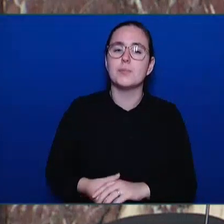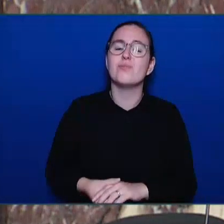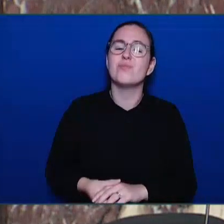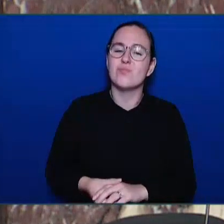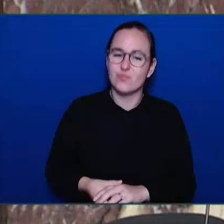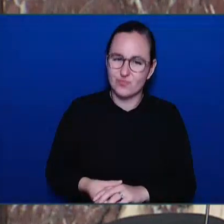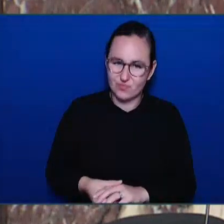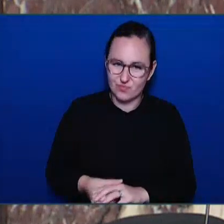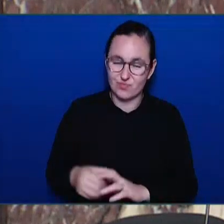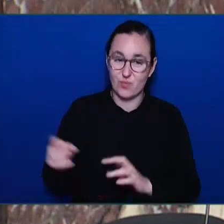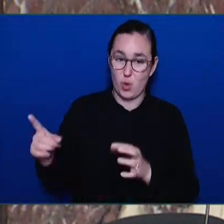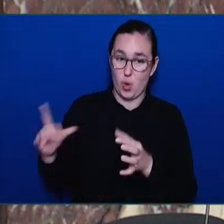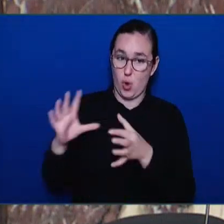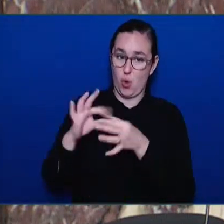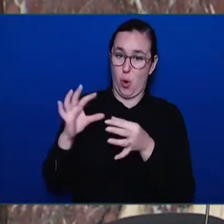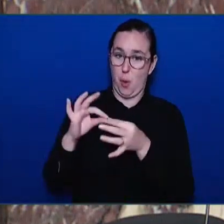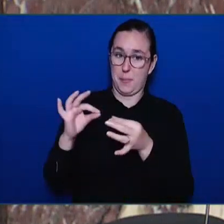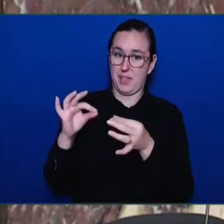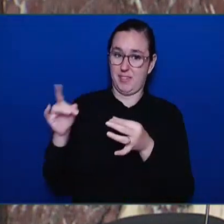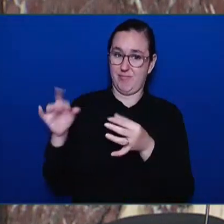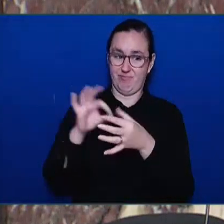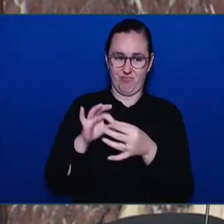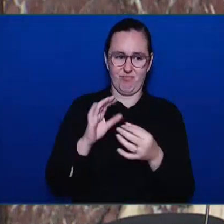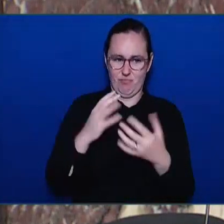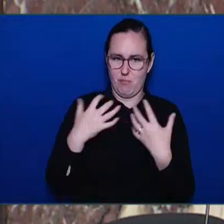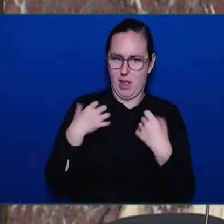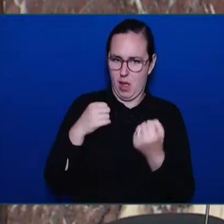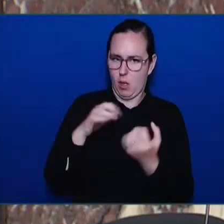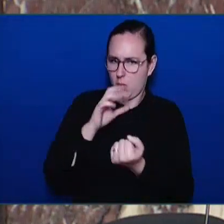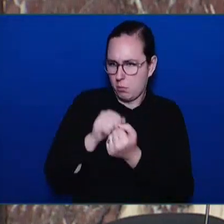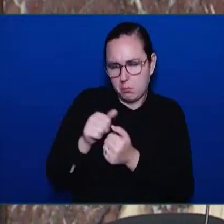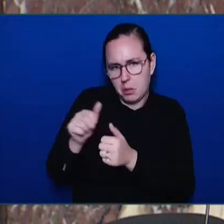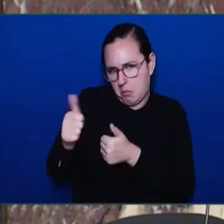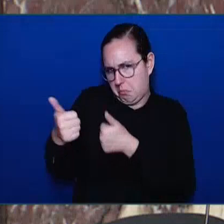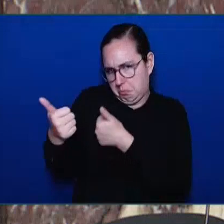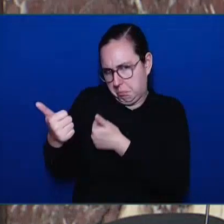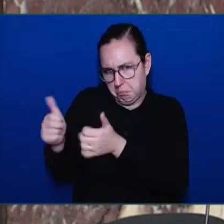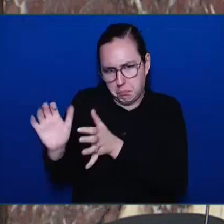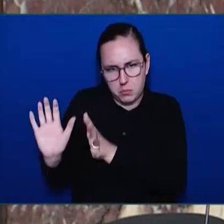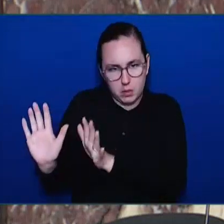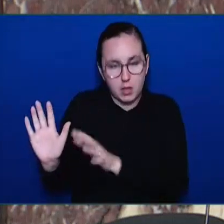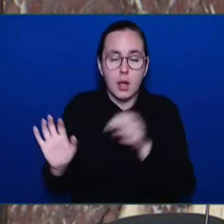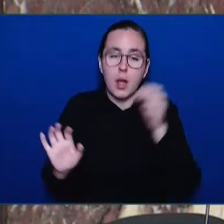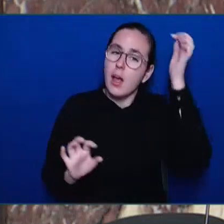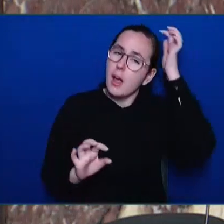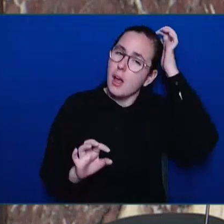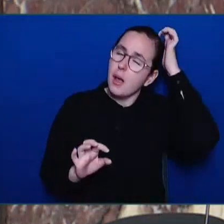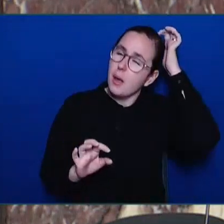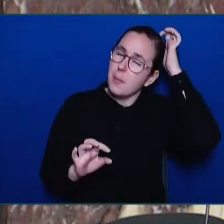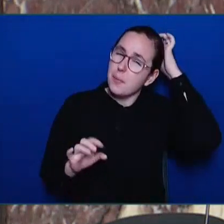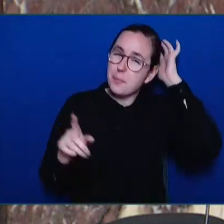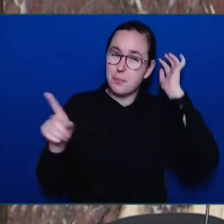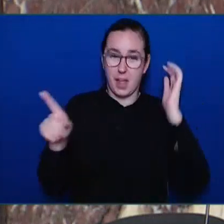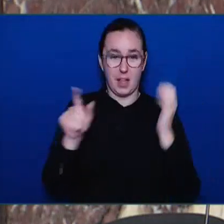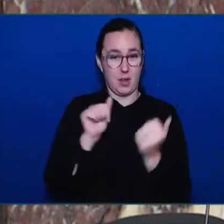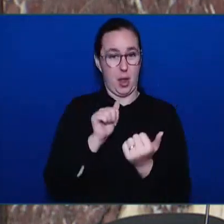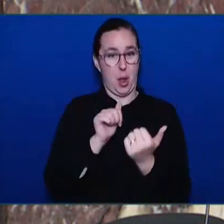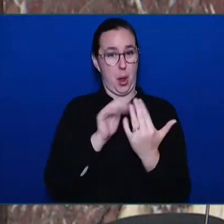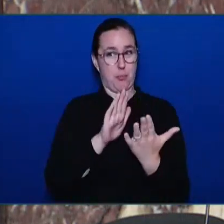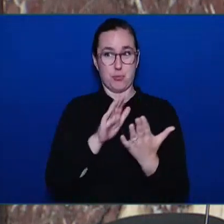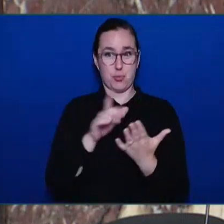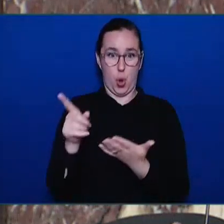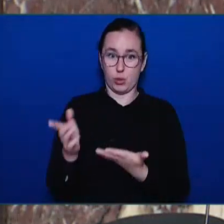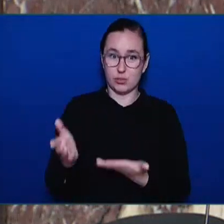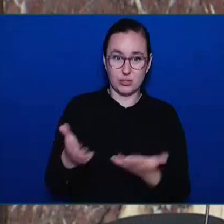we would have preferred to see instead of a motion that's going to potentially take up time in the legislature is an action plan that takes up the recommendations